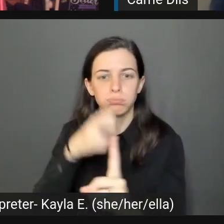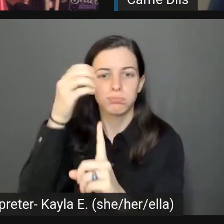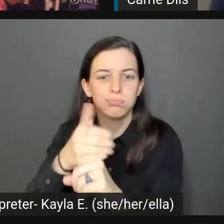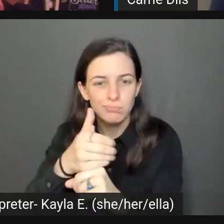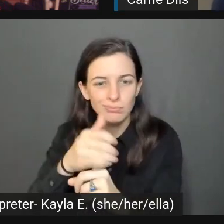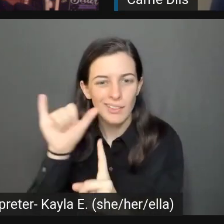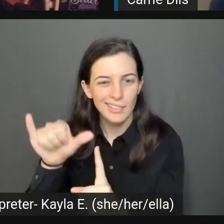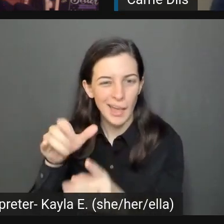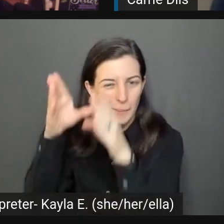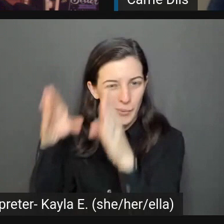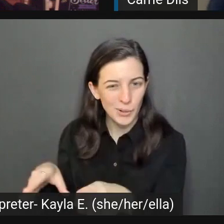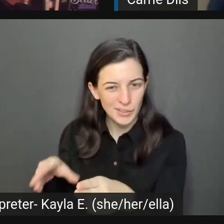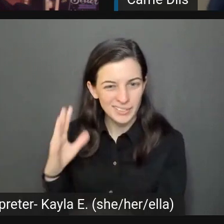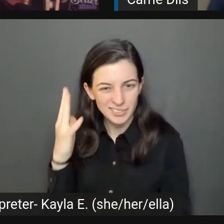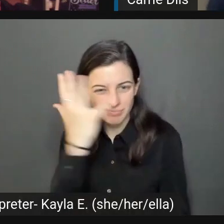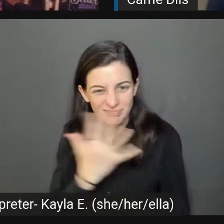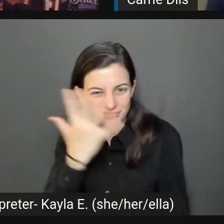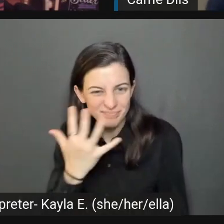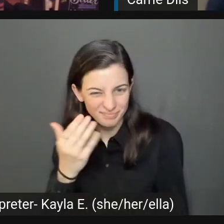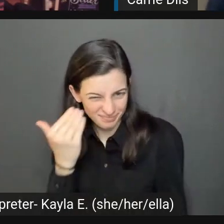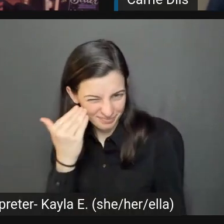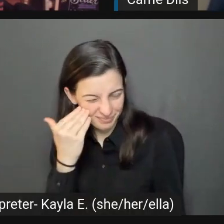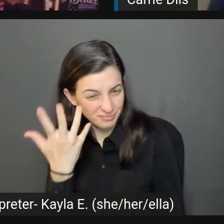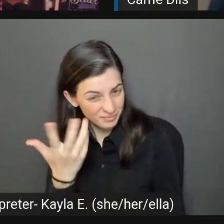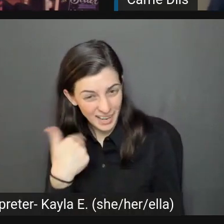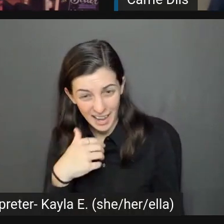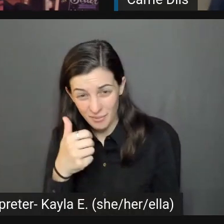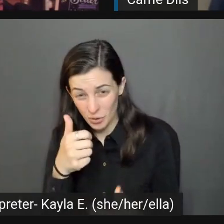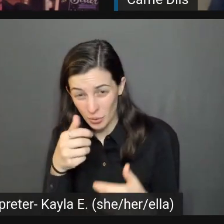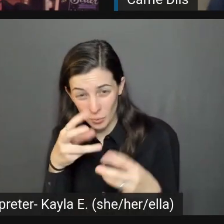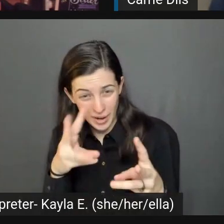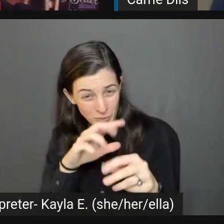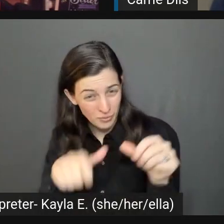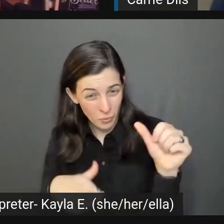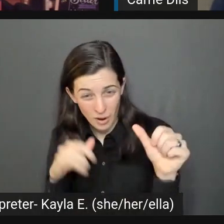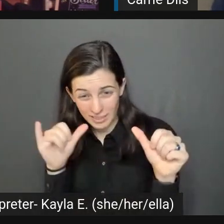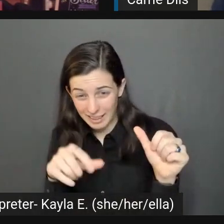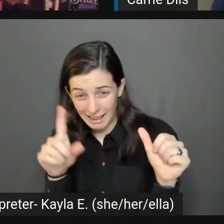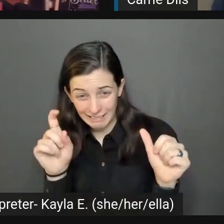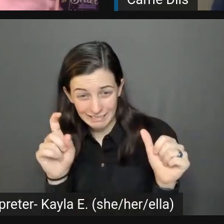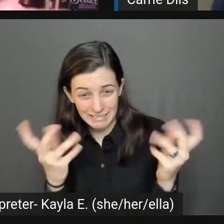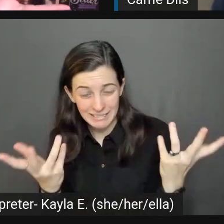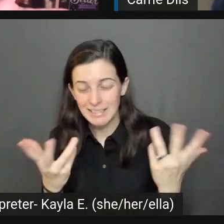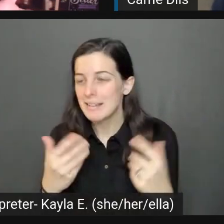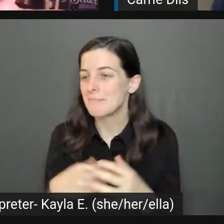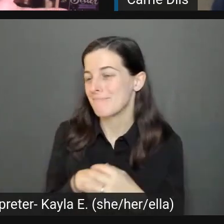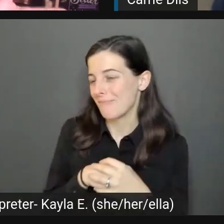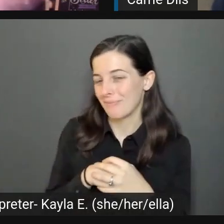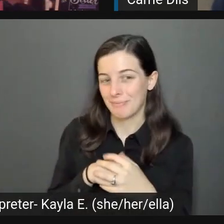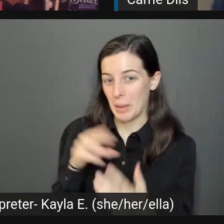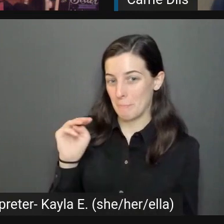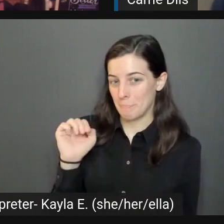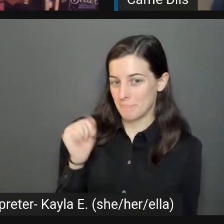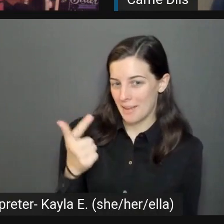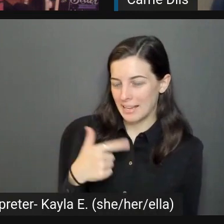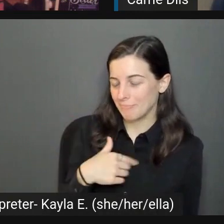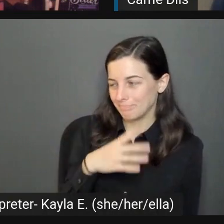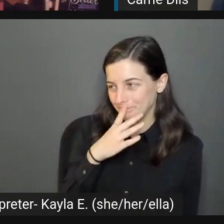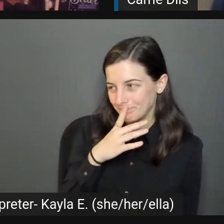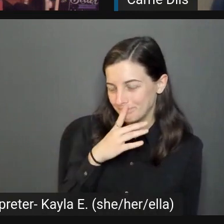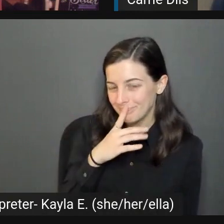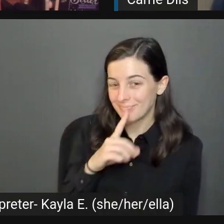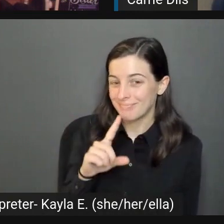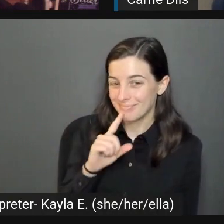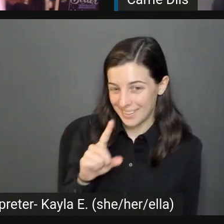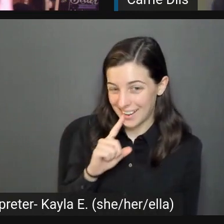Are there notes around that? So there is not a 100% answer for this. Actually, the last time I gave this presentation, somebody asked that